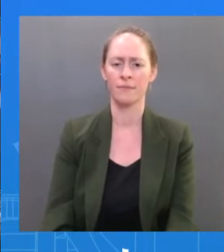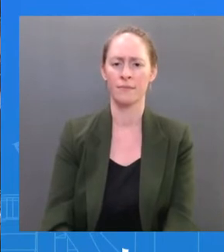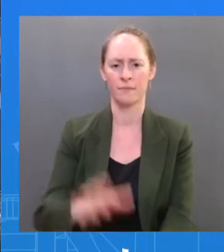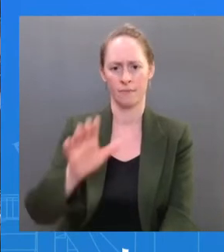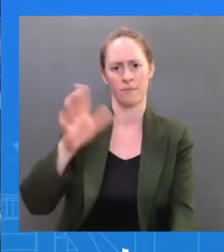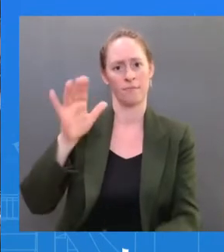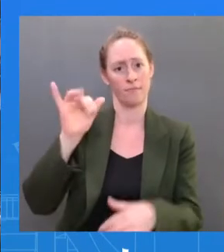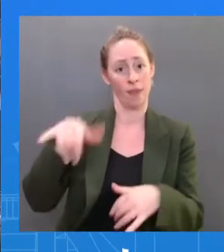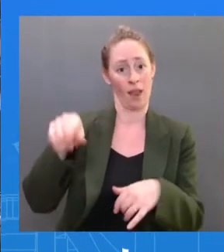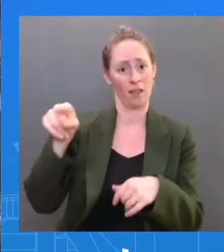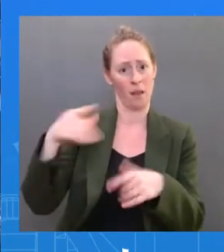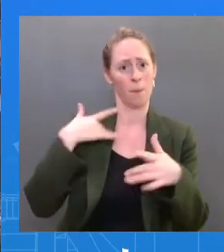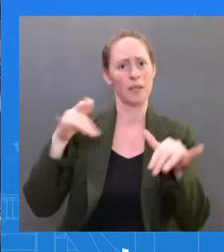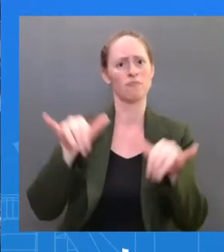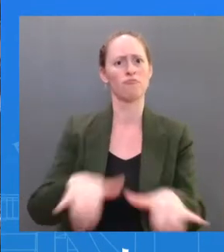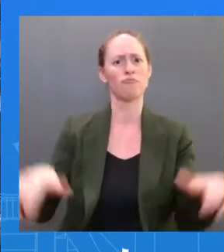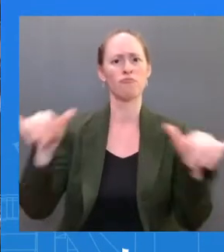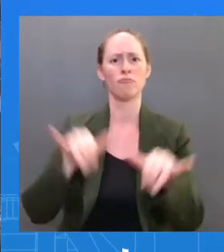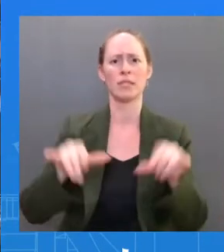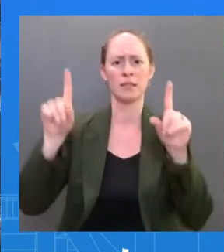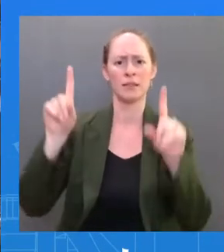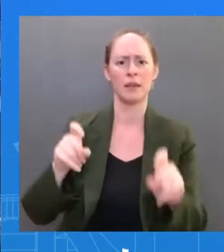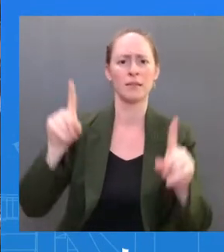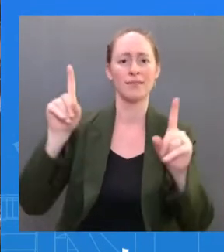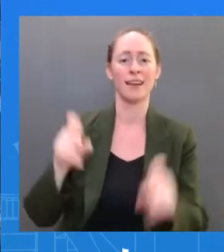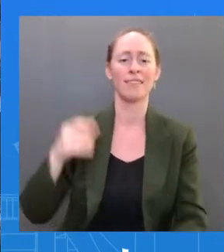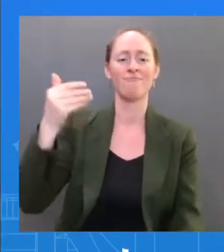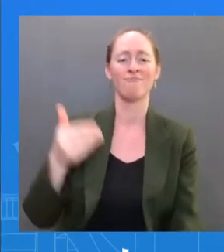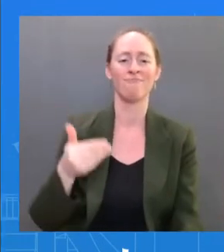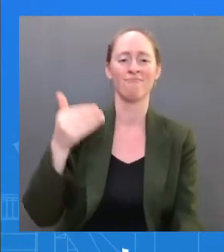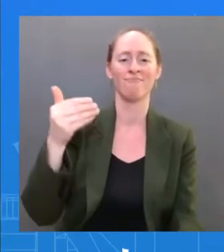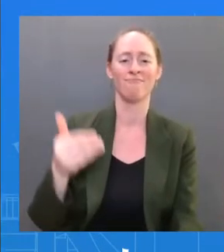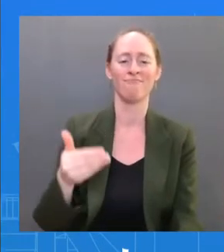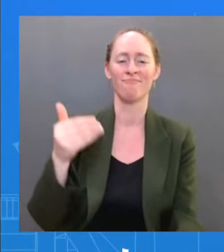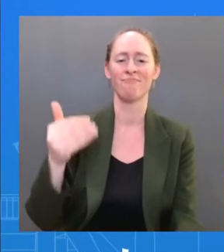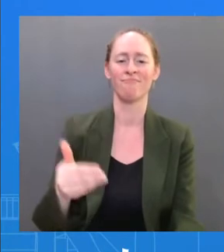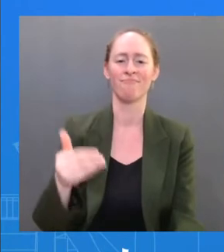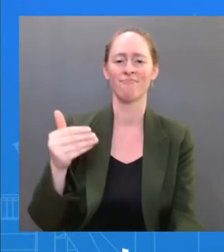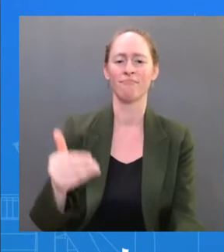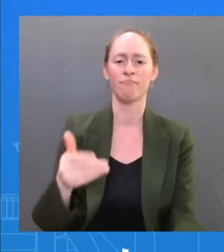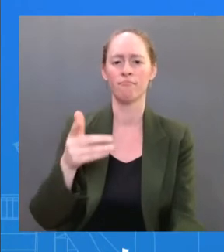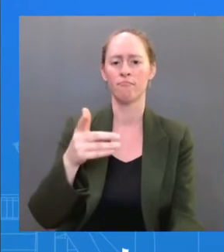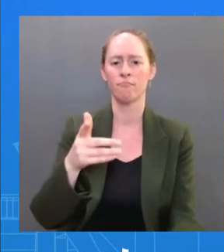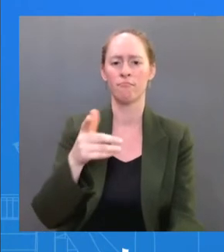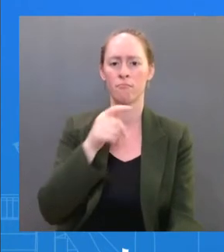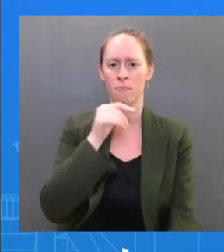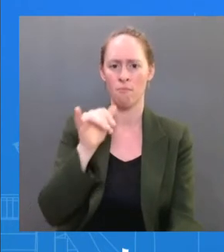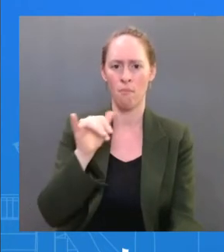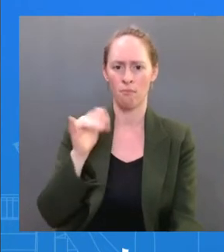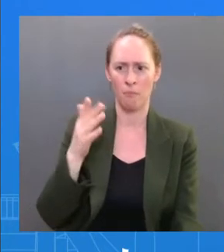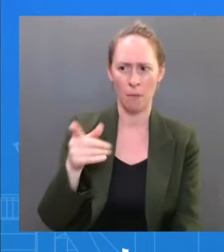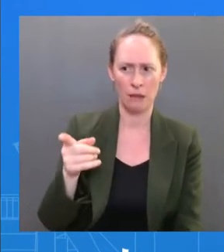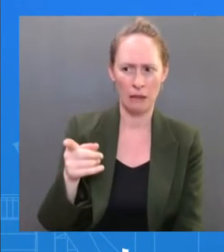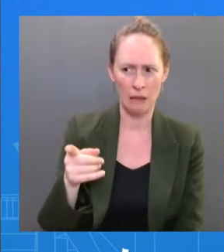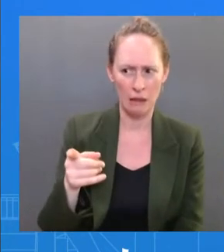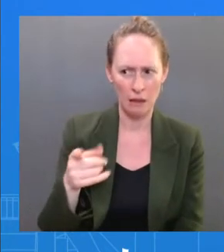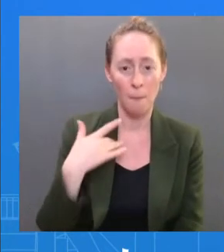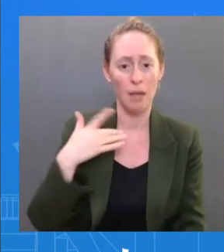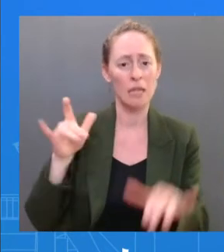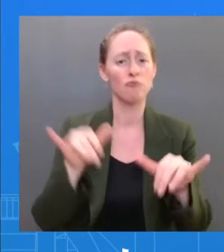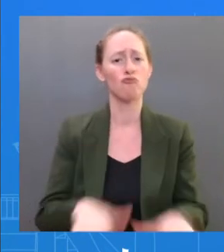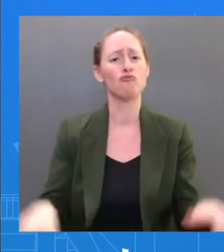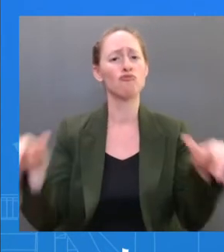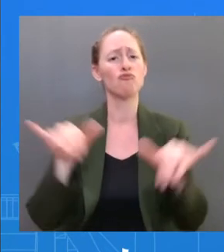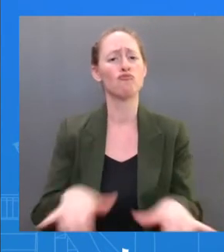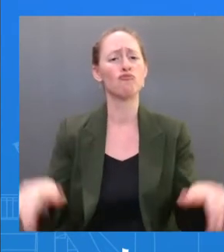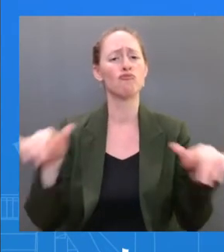hey, I have symptoms, let's do a test. That's the order of — Dr. was scheduled to get his test this morning. He came back — it came back positive. And